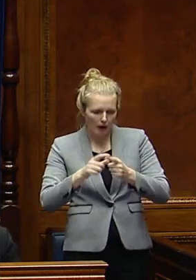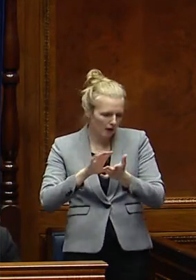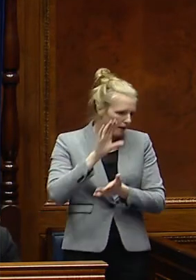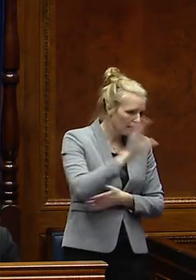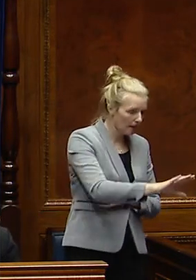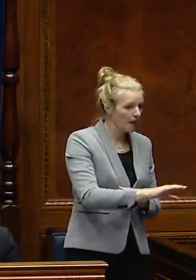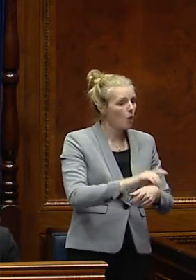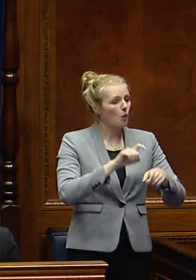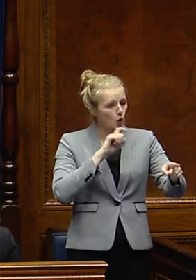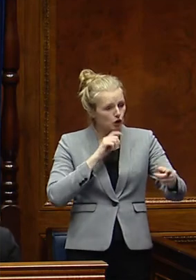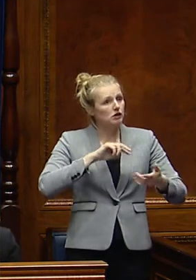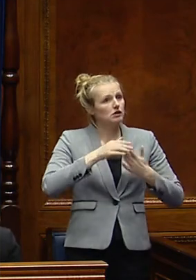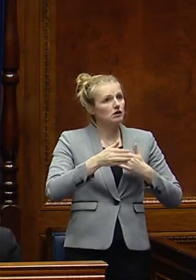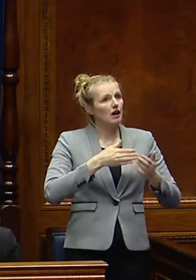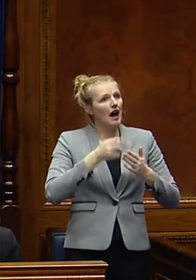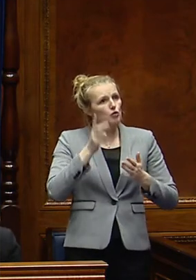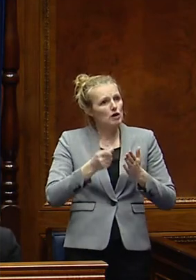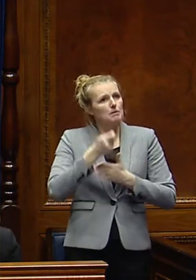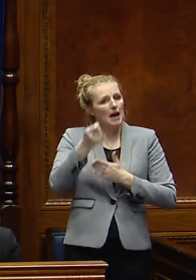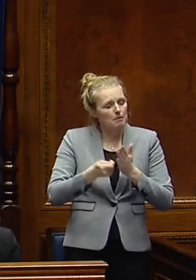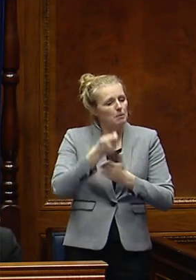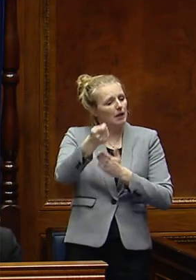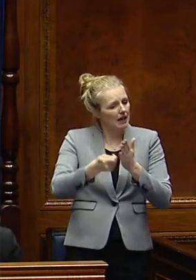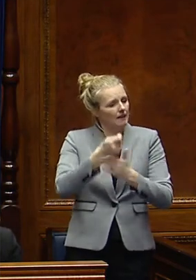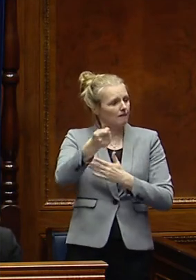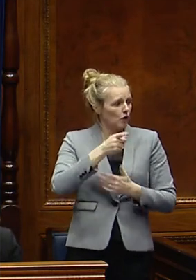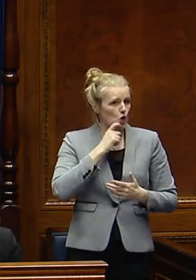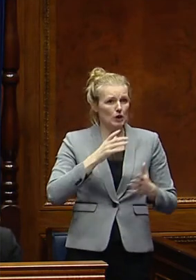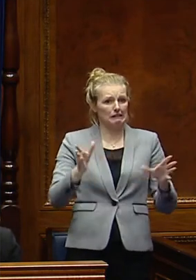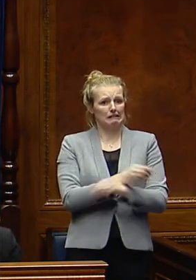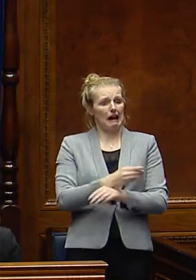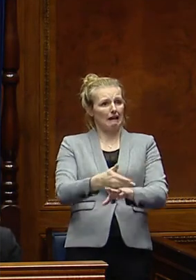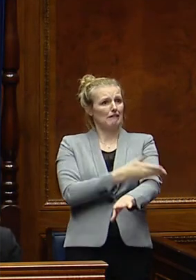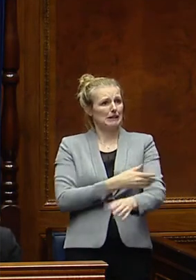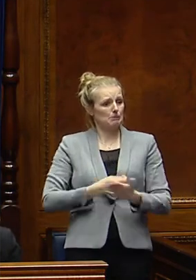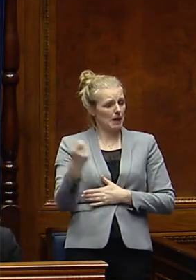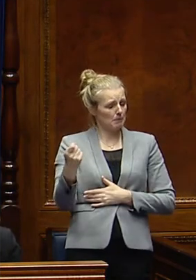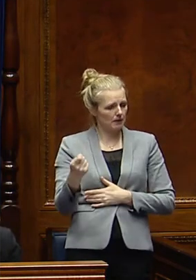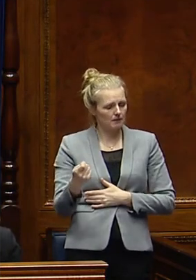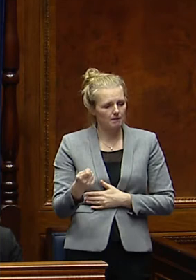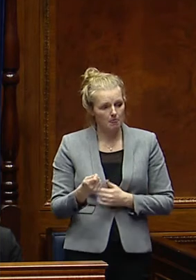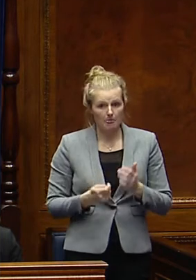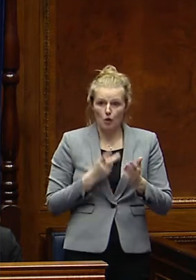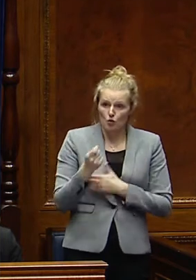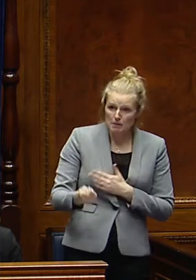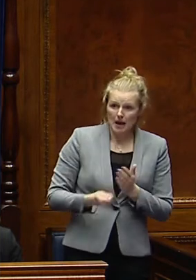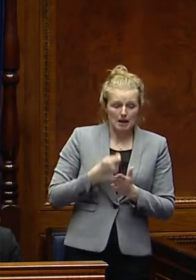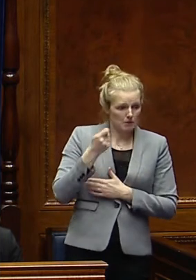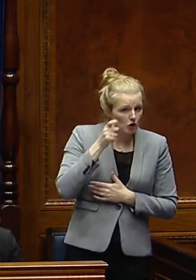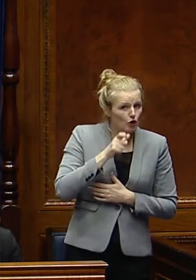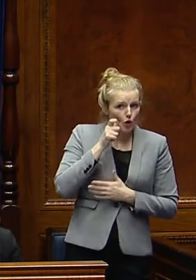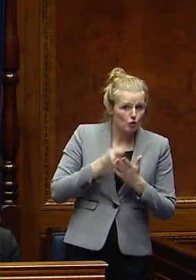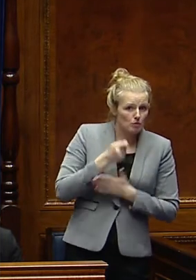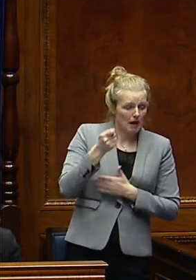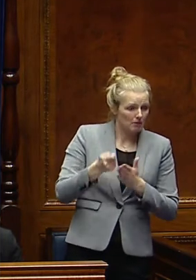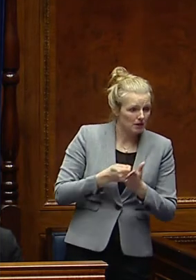repayment plan for those who have availed of an advanced payment. The entire repayment of this loan is being taken